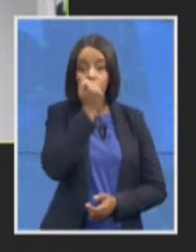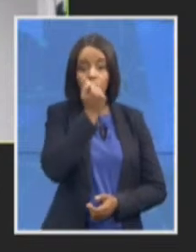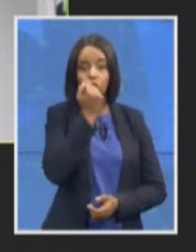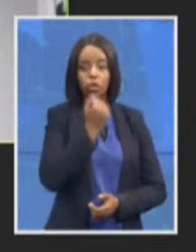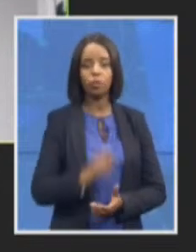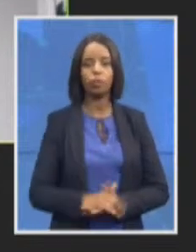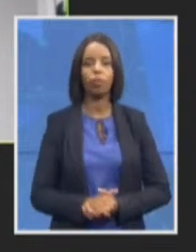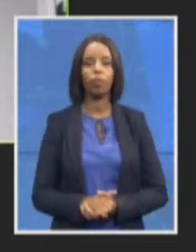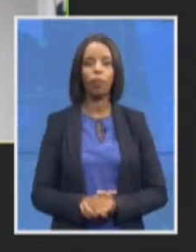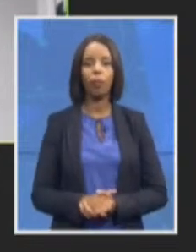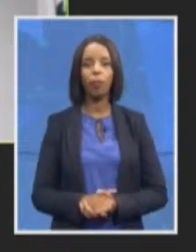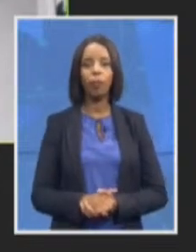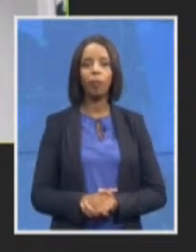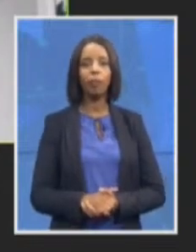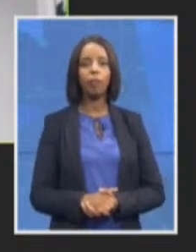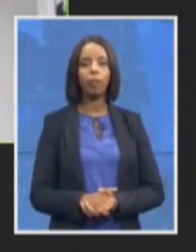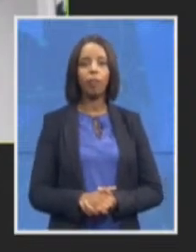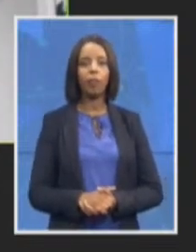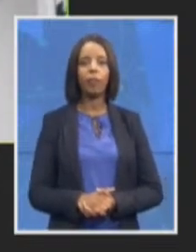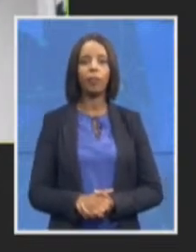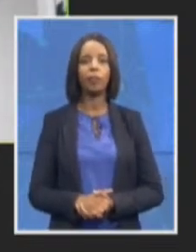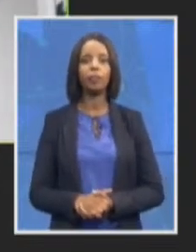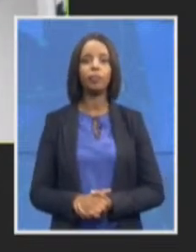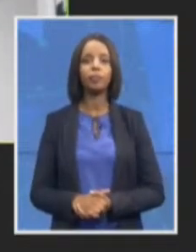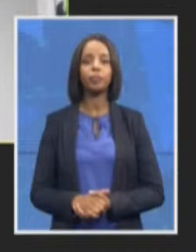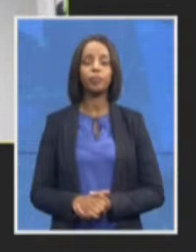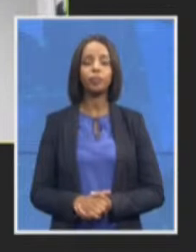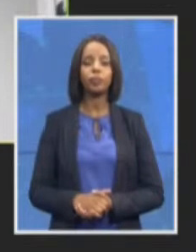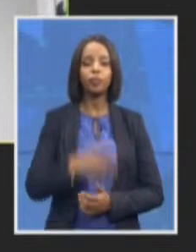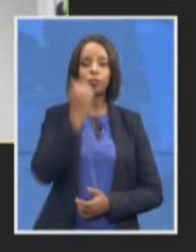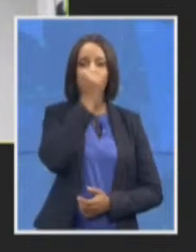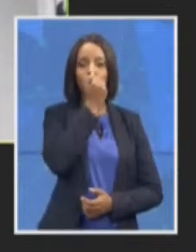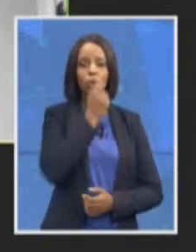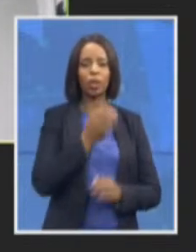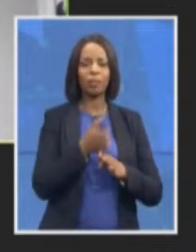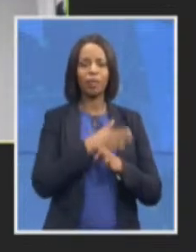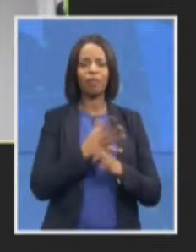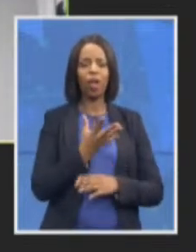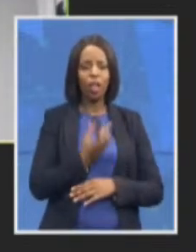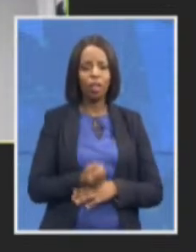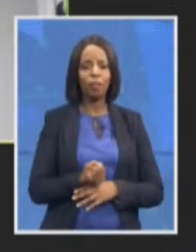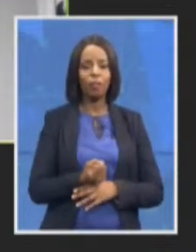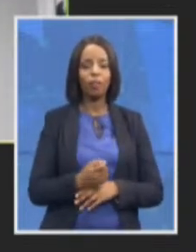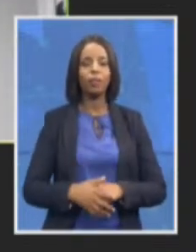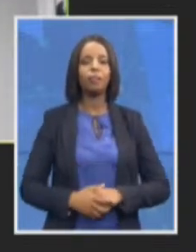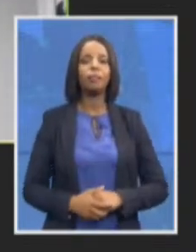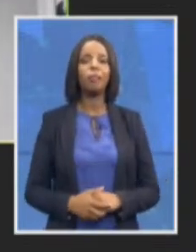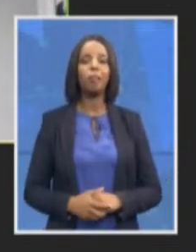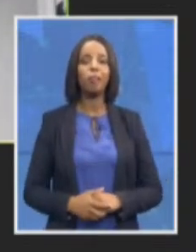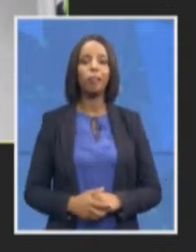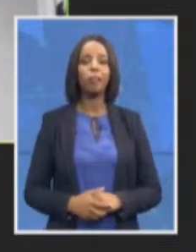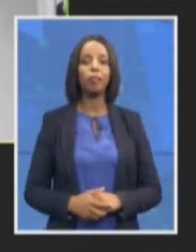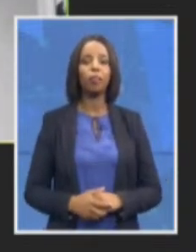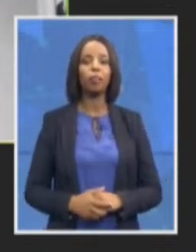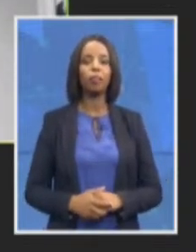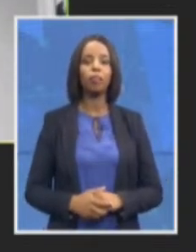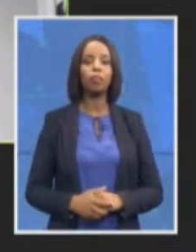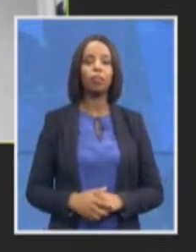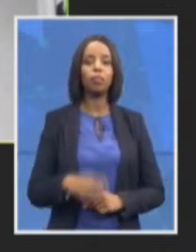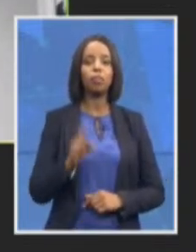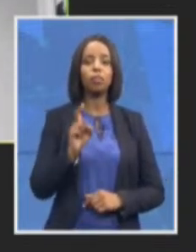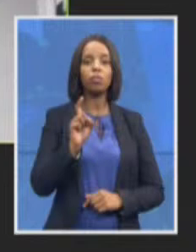I was on mute but responding to Mandy Wiener's question I can fully understand the